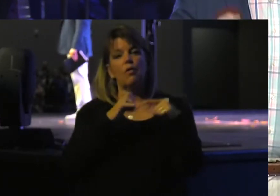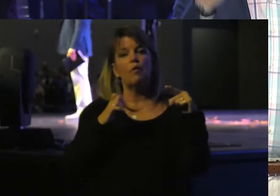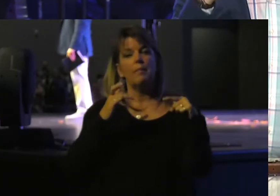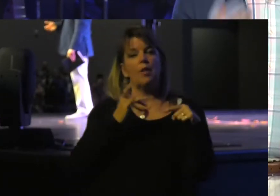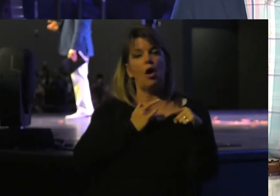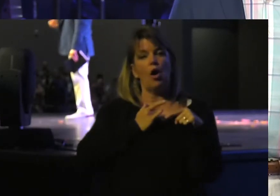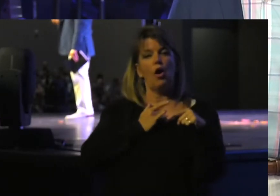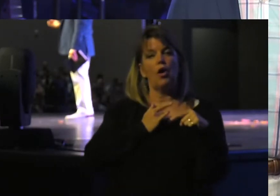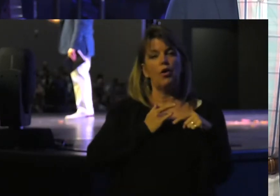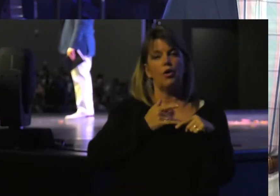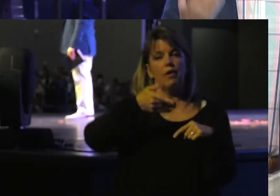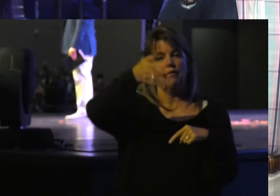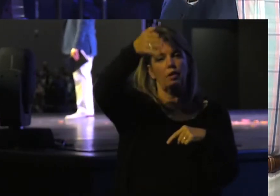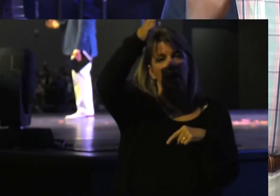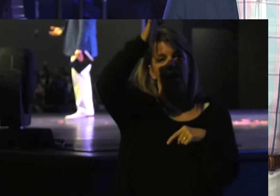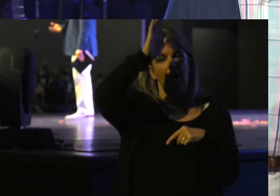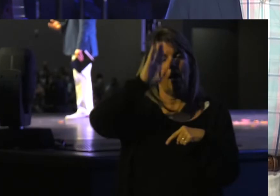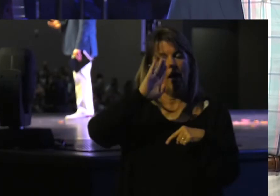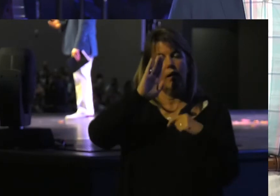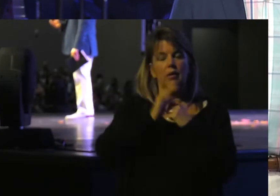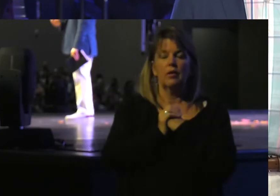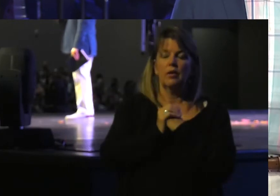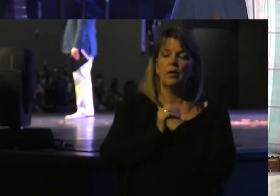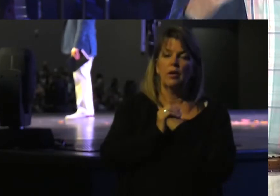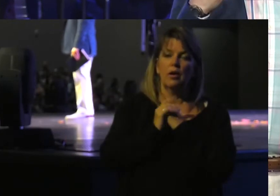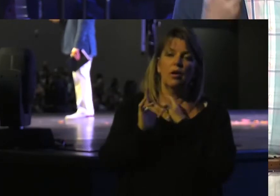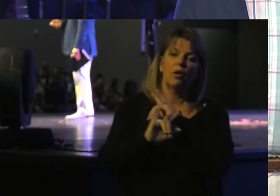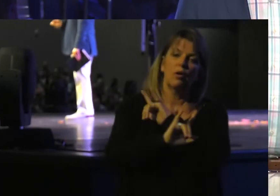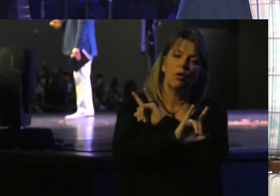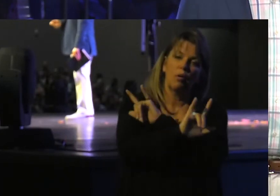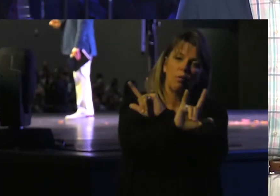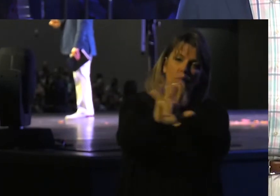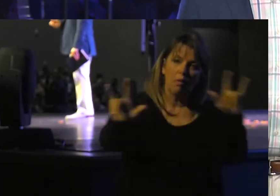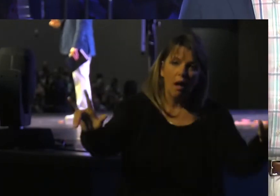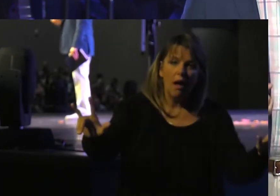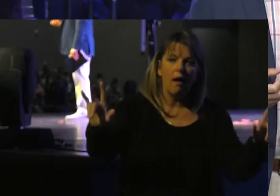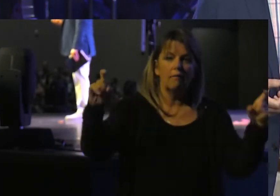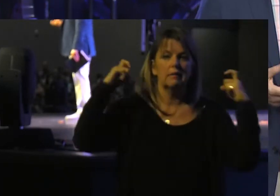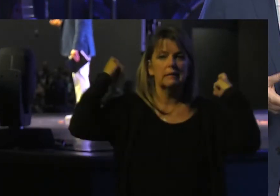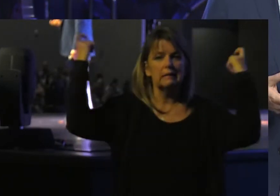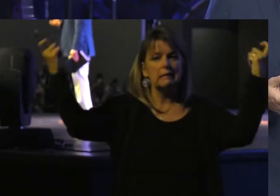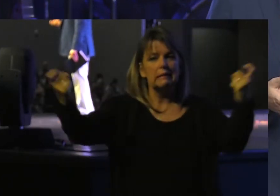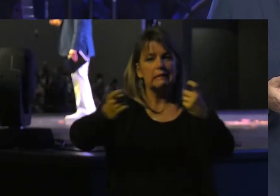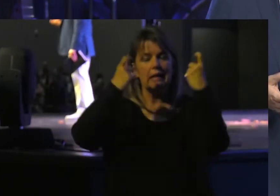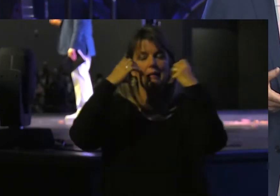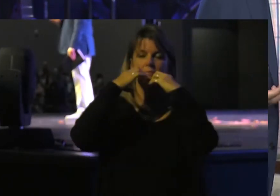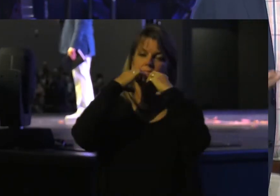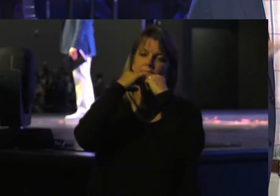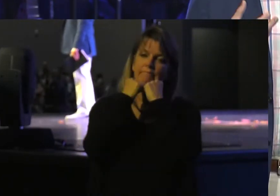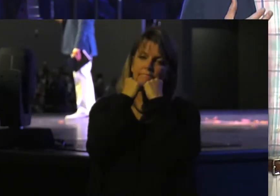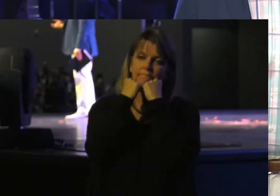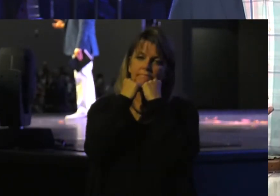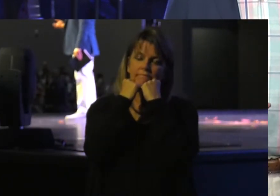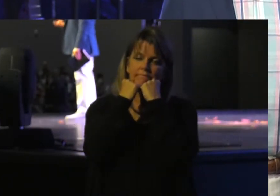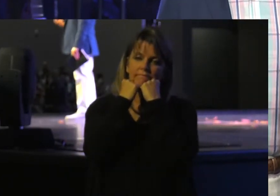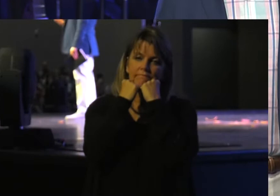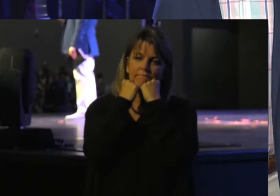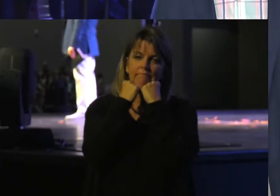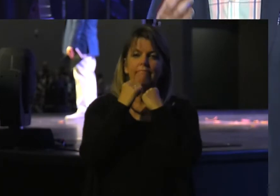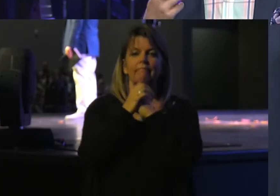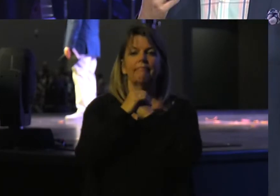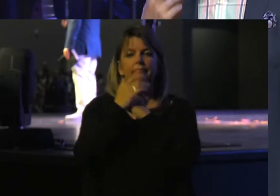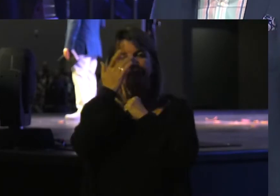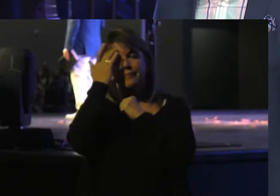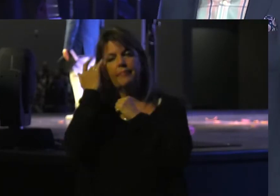heart Of a God Who loves And celebrates Cherishes And values